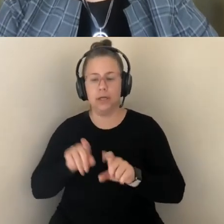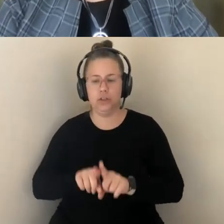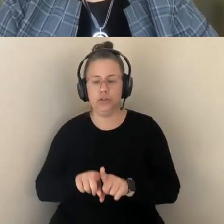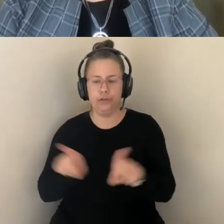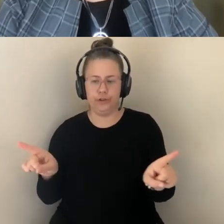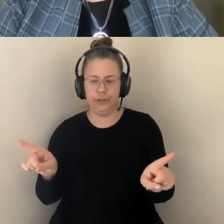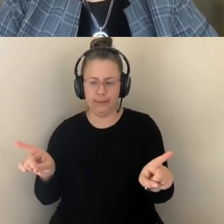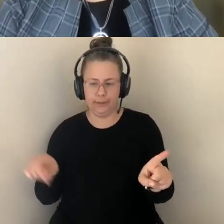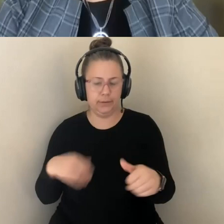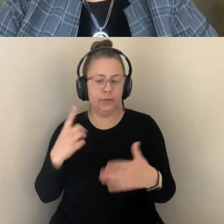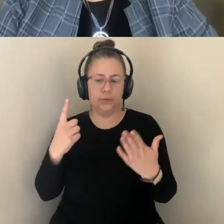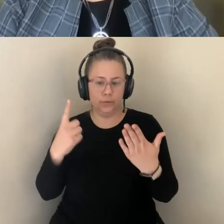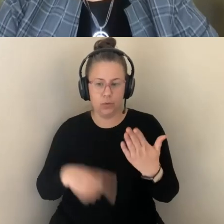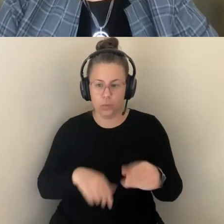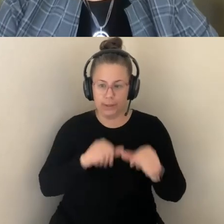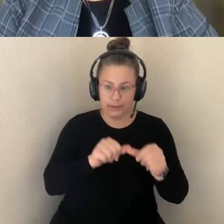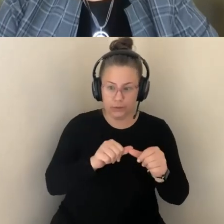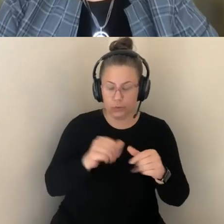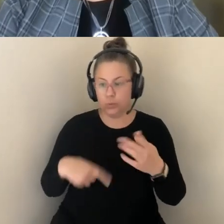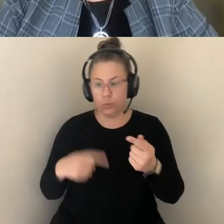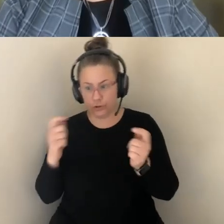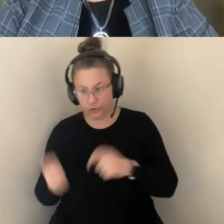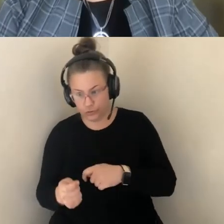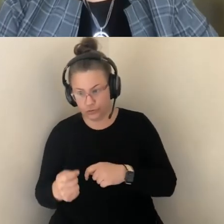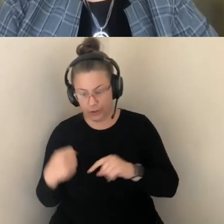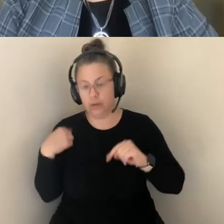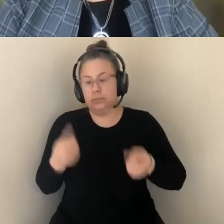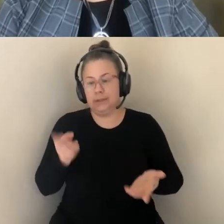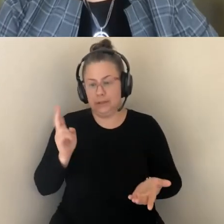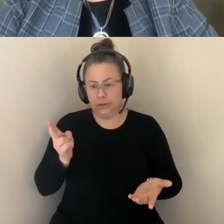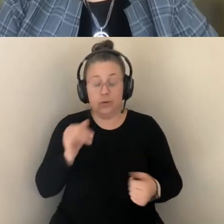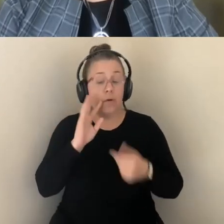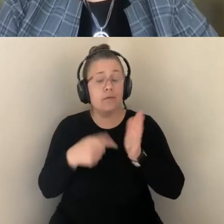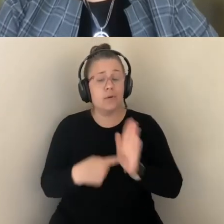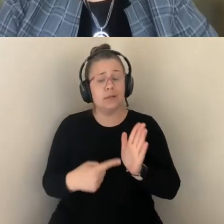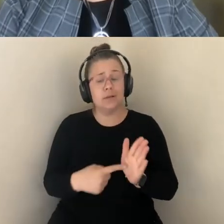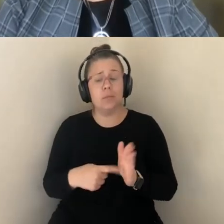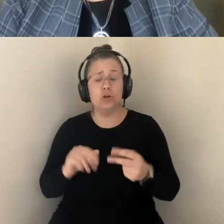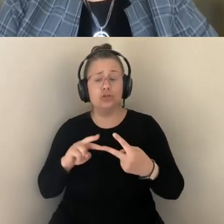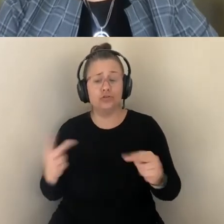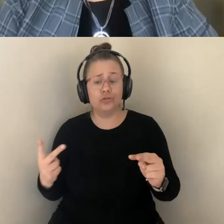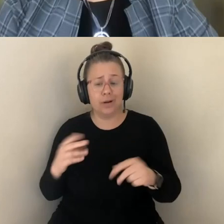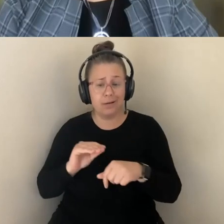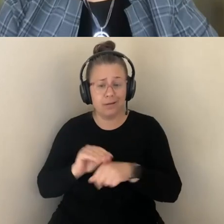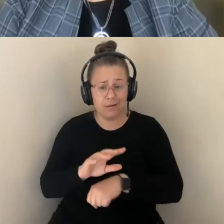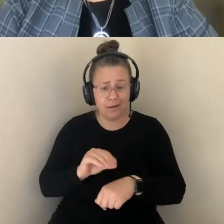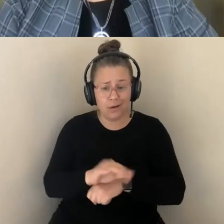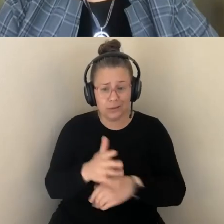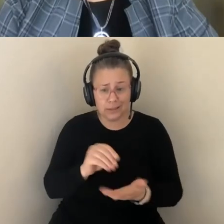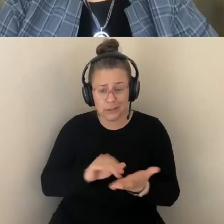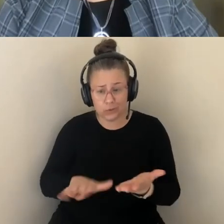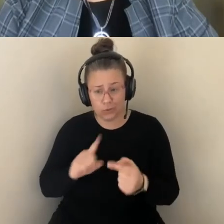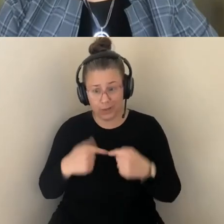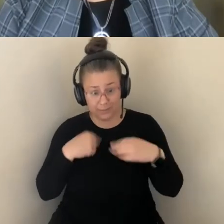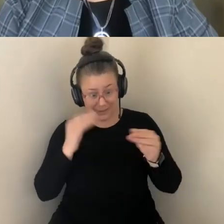DEVELOP A VOCABULARY TO THINK ABOUT THESE THINGS. SO, FOR EXAMPLE, IN TEACHING GENETIC COUNSELING STUDENTS, I LITERALLY HAVE A BANK OF TERMS, YOU KNOW, THINGS LIKE THE SOCIAL